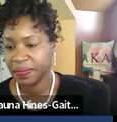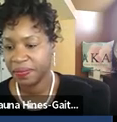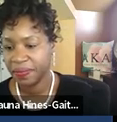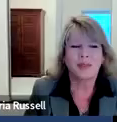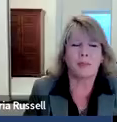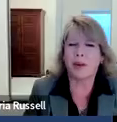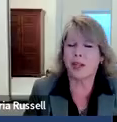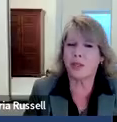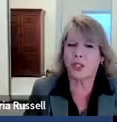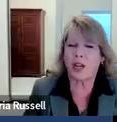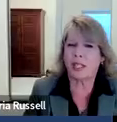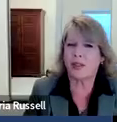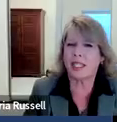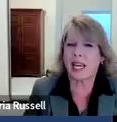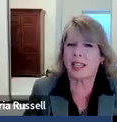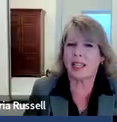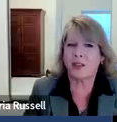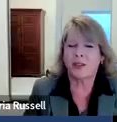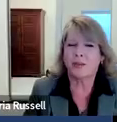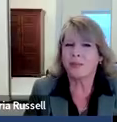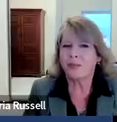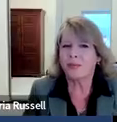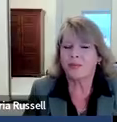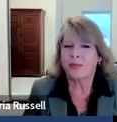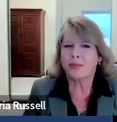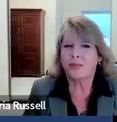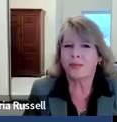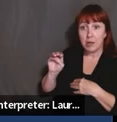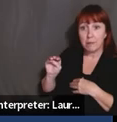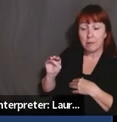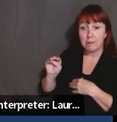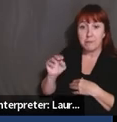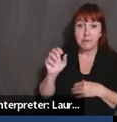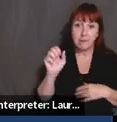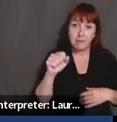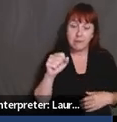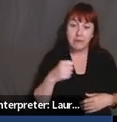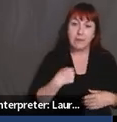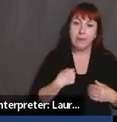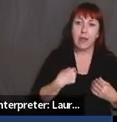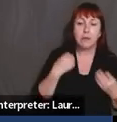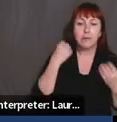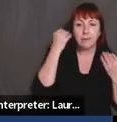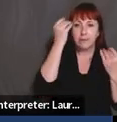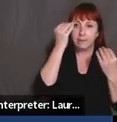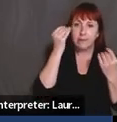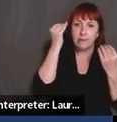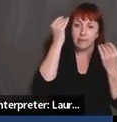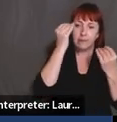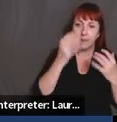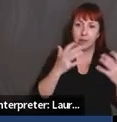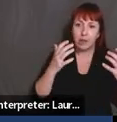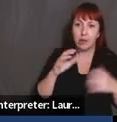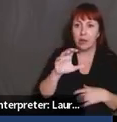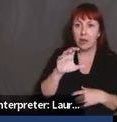Great. Miriam, did you have anything to add there? Yeah. Um, I was thinking a lot about, um, critical